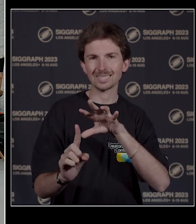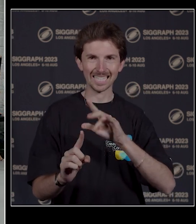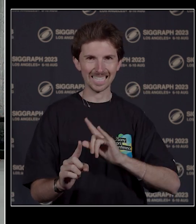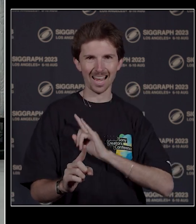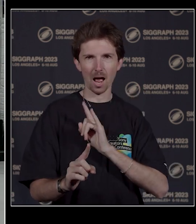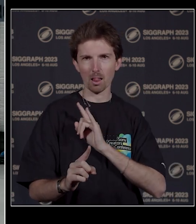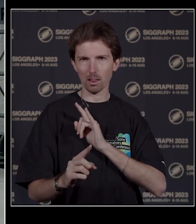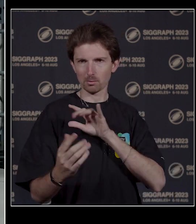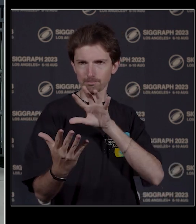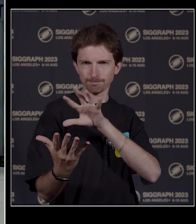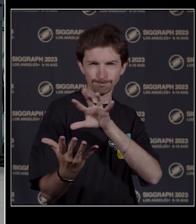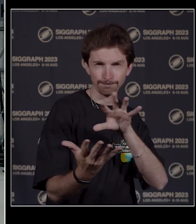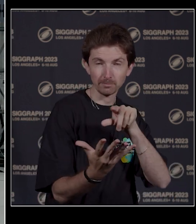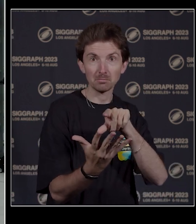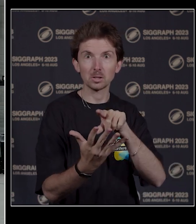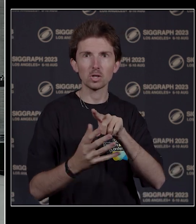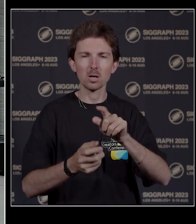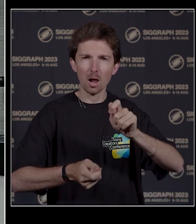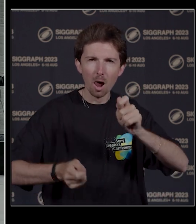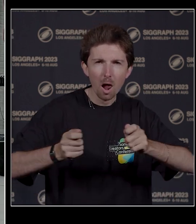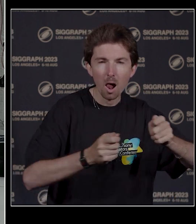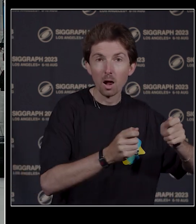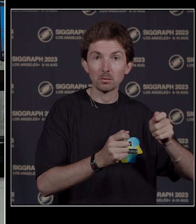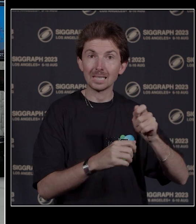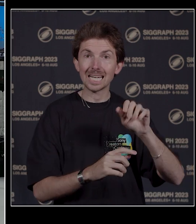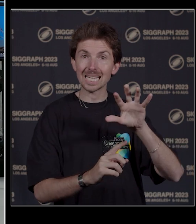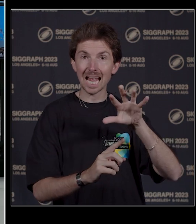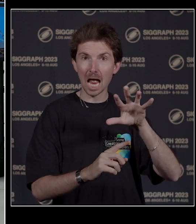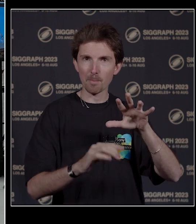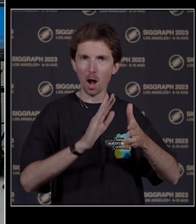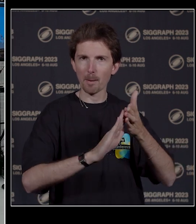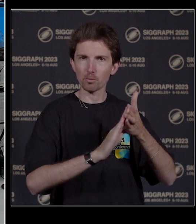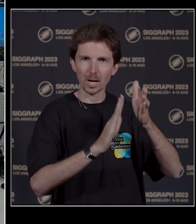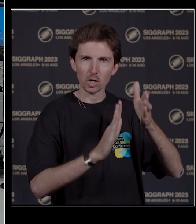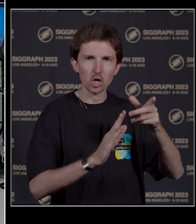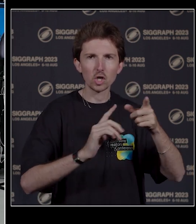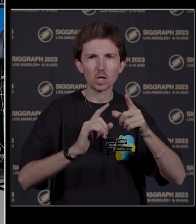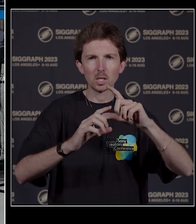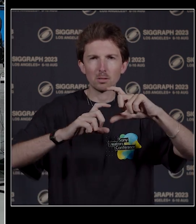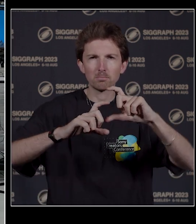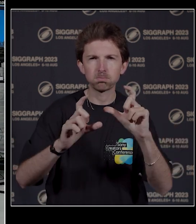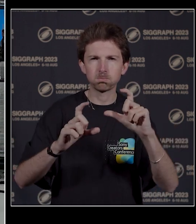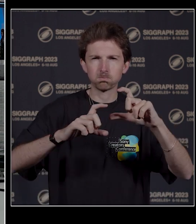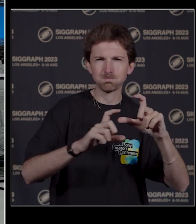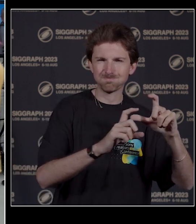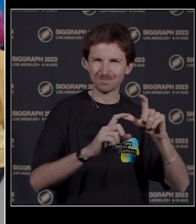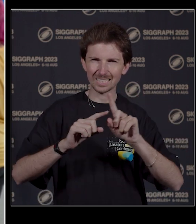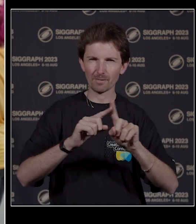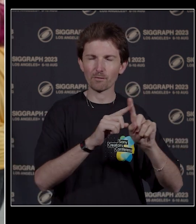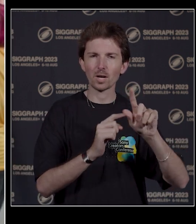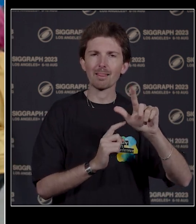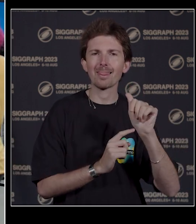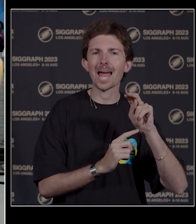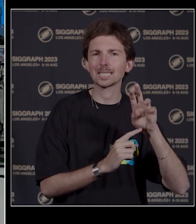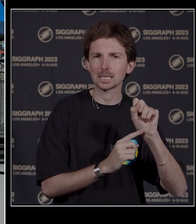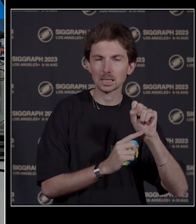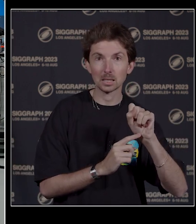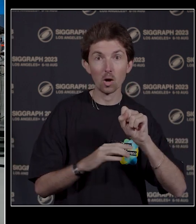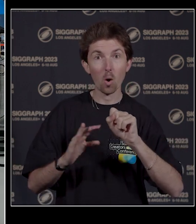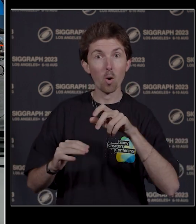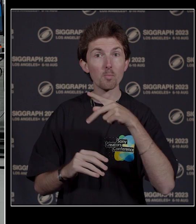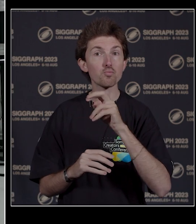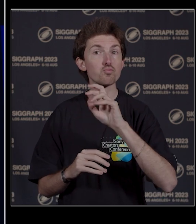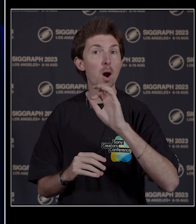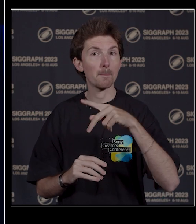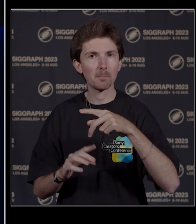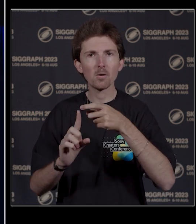on the virtual camera, allowing the camera operator to select lenses and to trigger environmental prop movement directly from the camera.